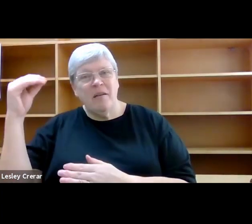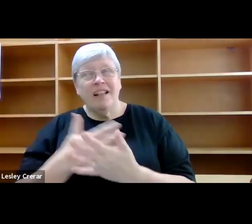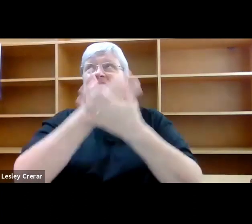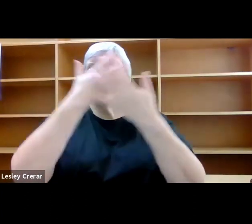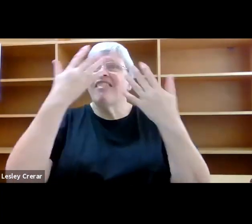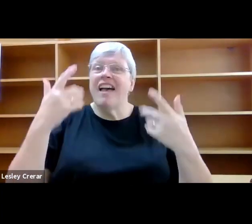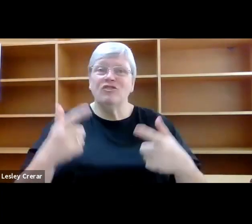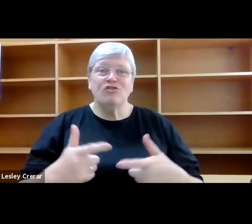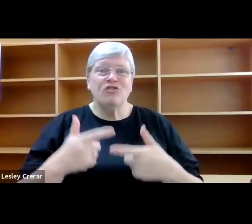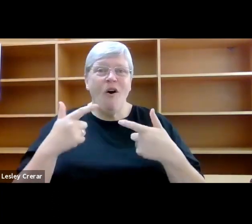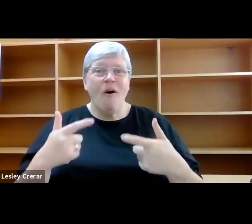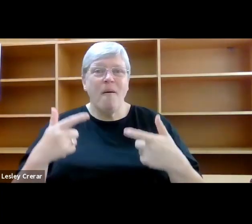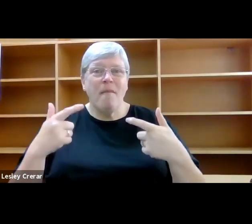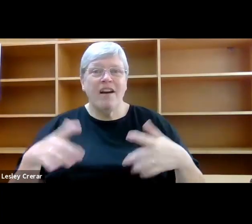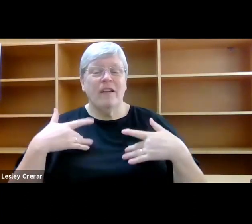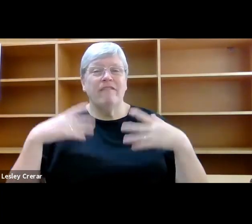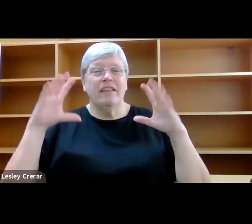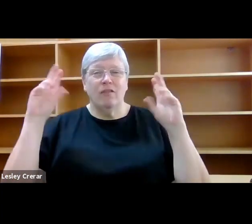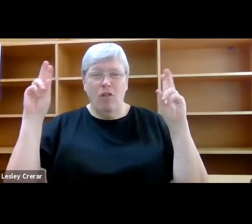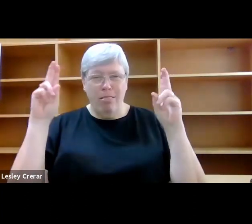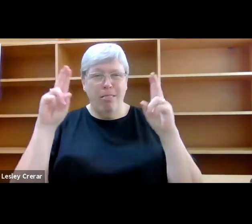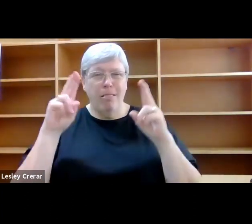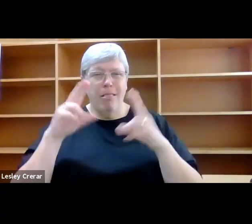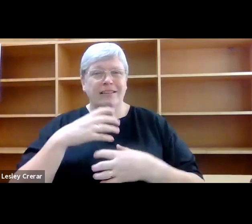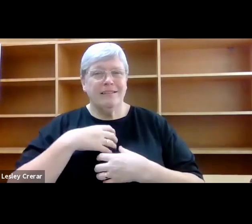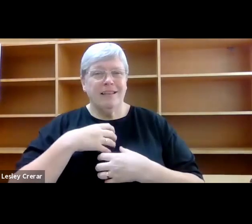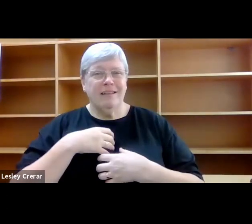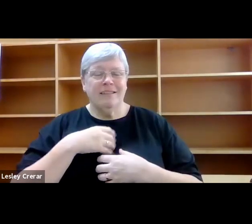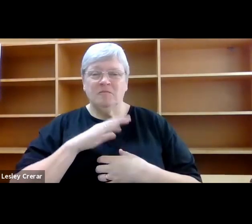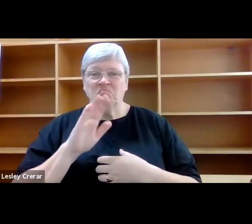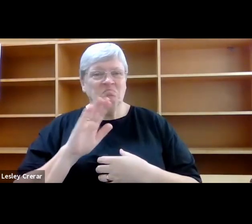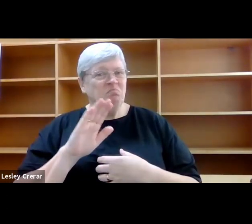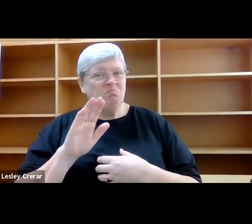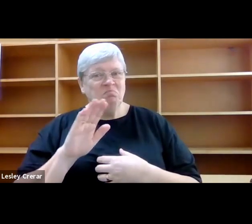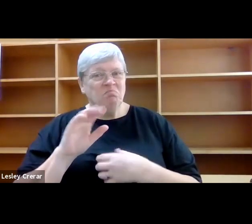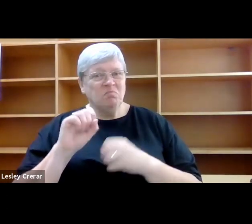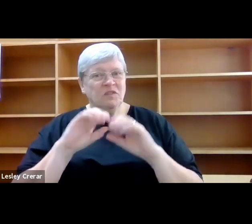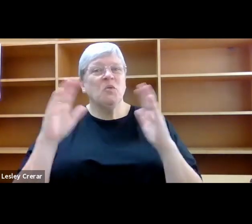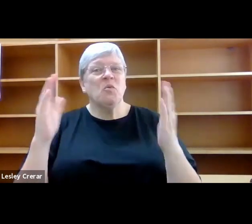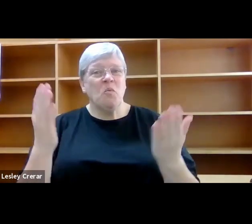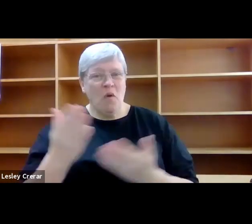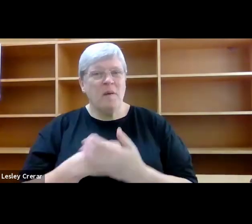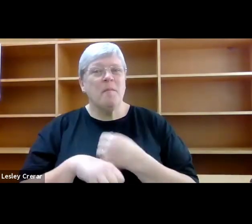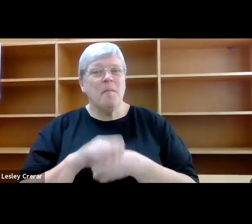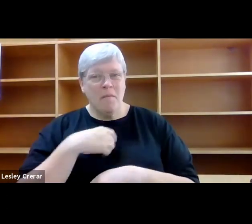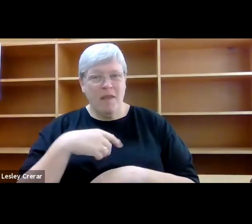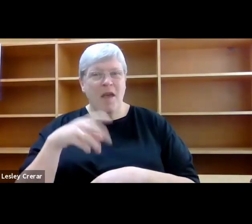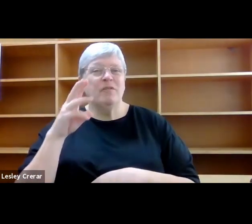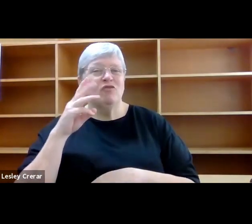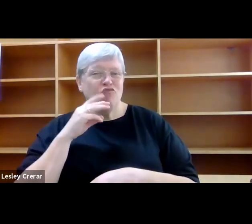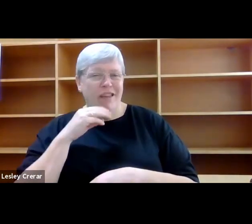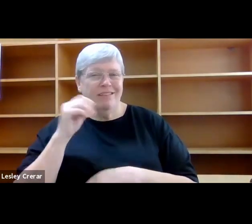might feel less eerie, but don't be fooled. The world is made strange enough at Midsummer,